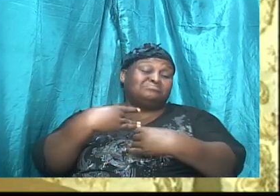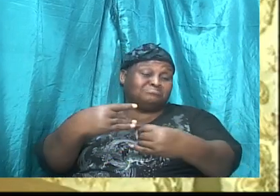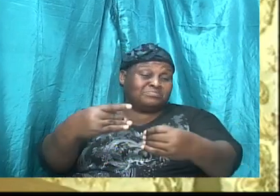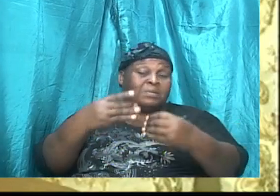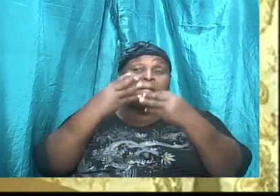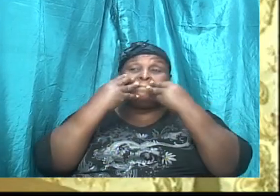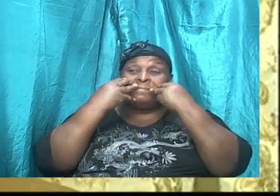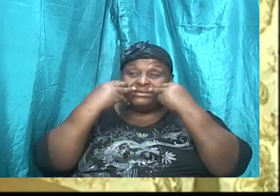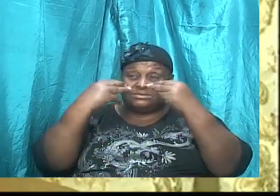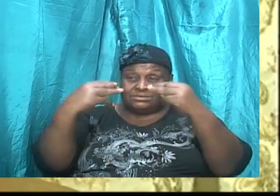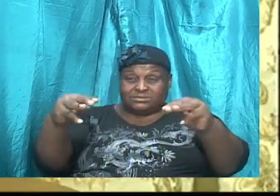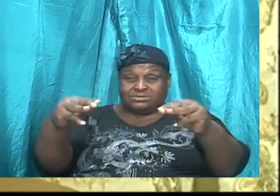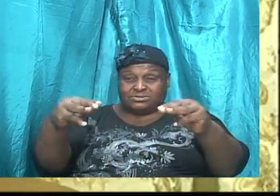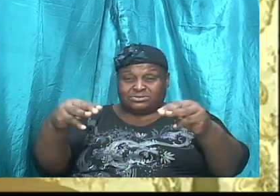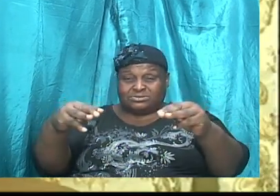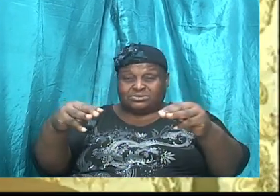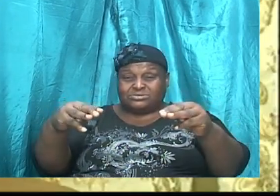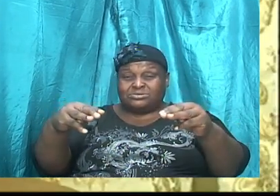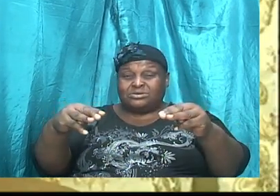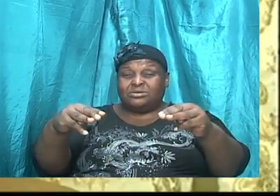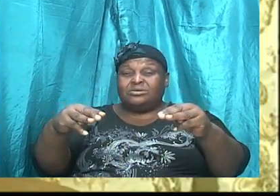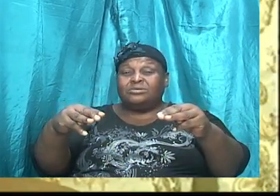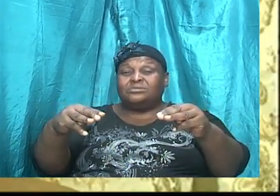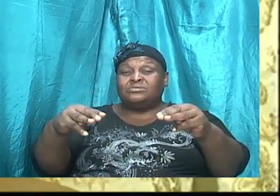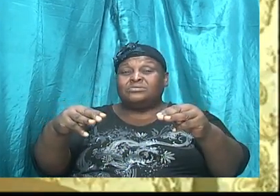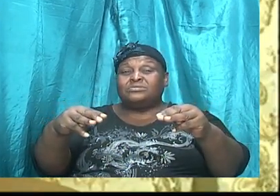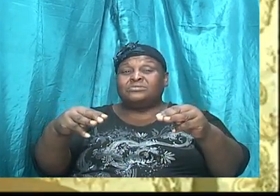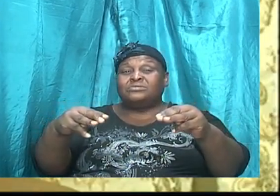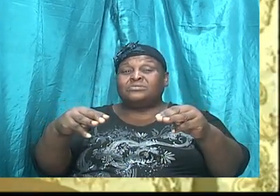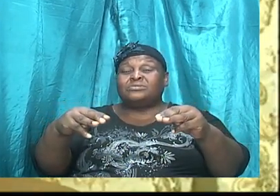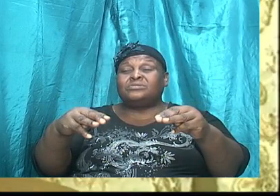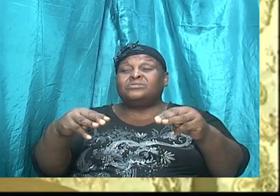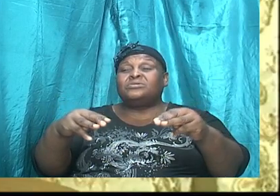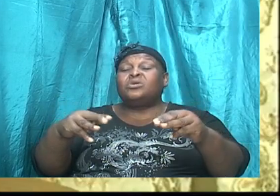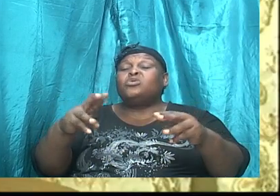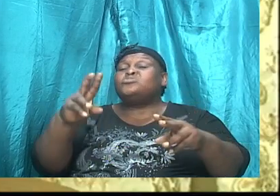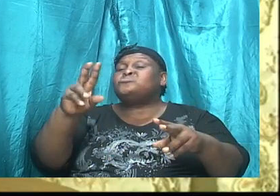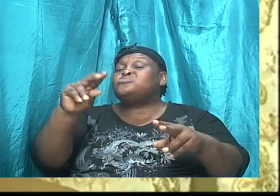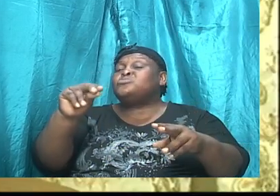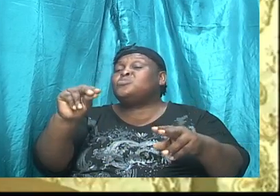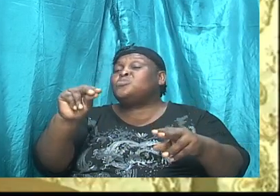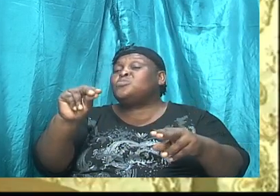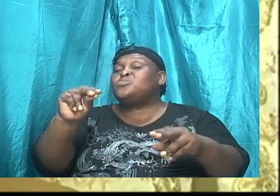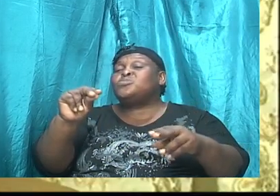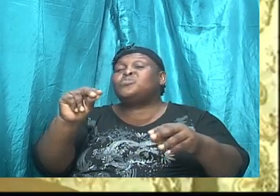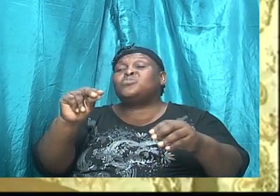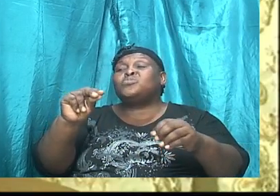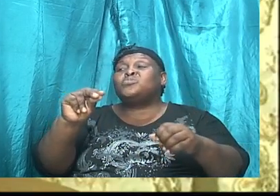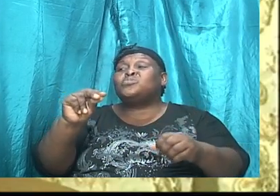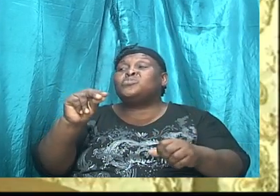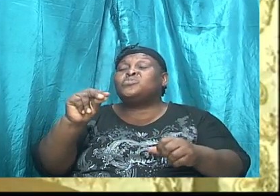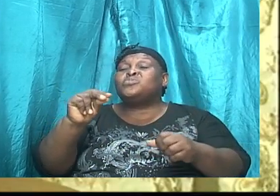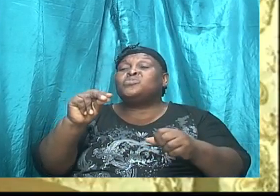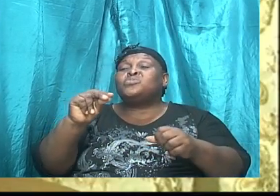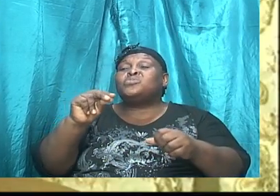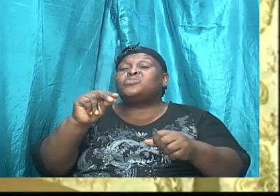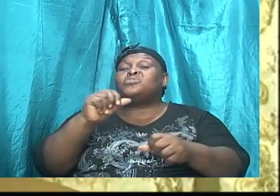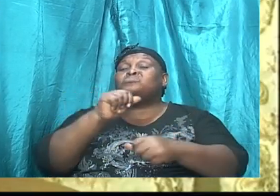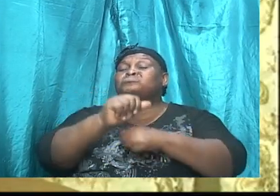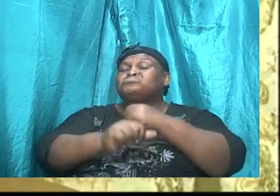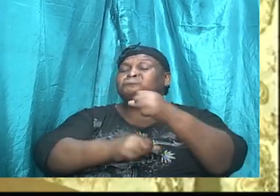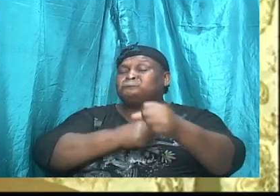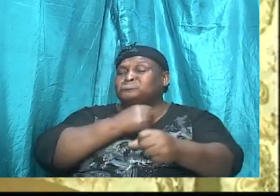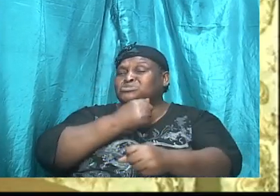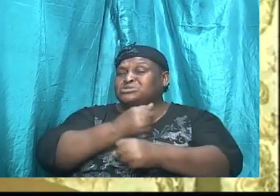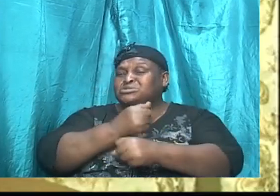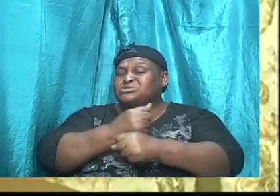declaration that there is no condemnation to them